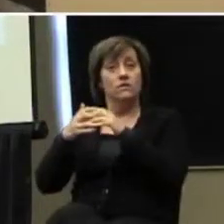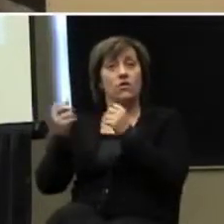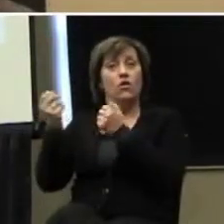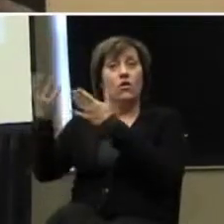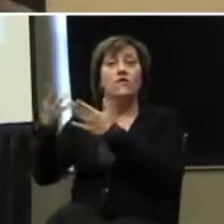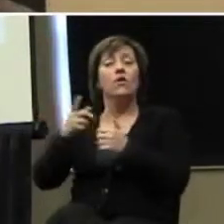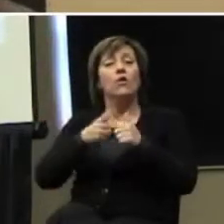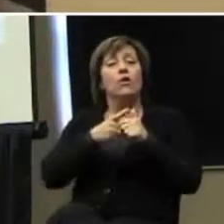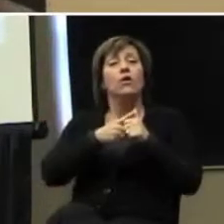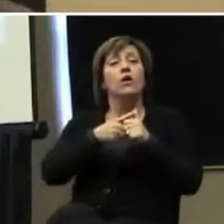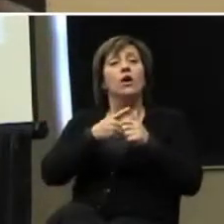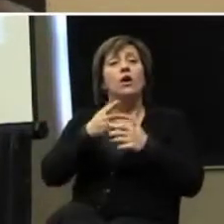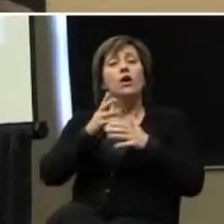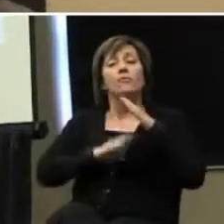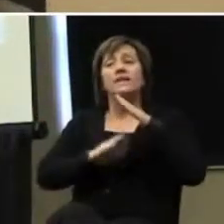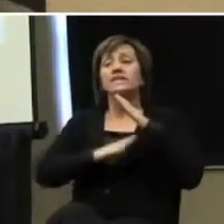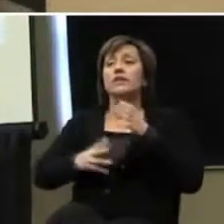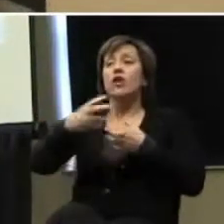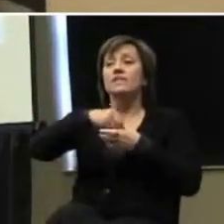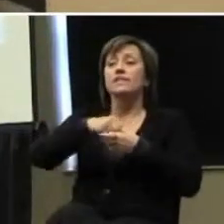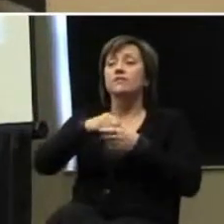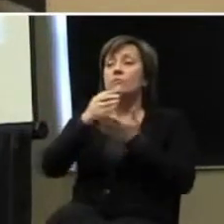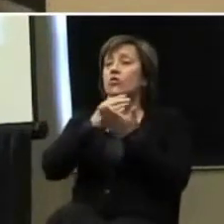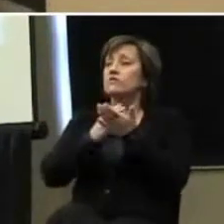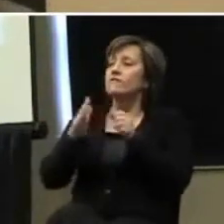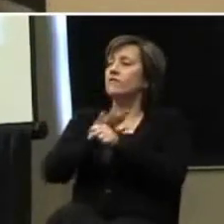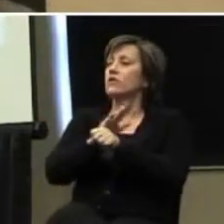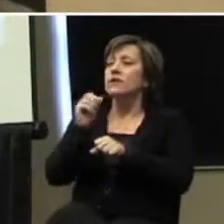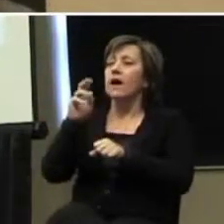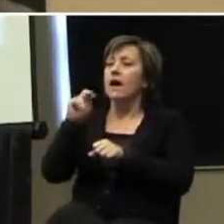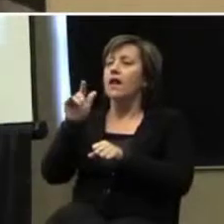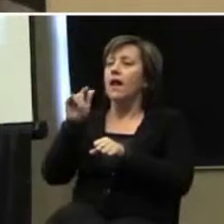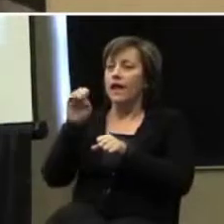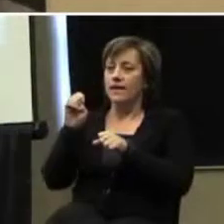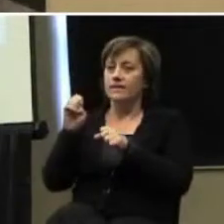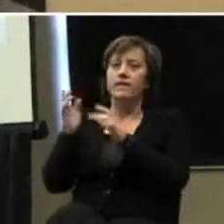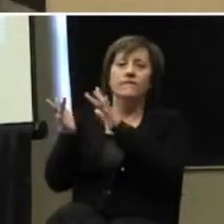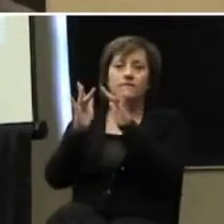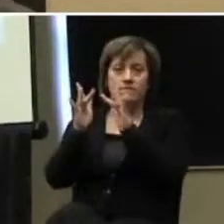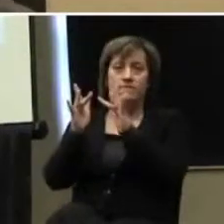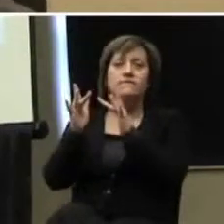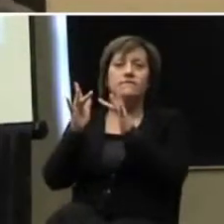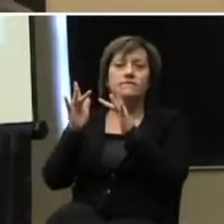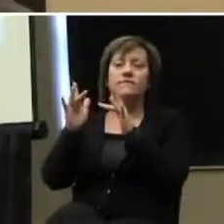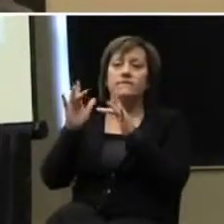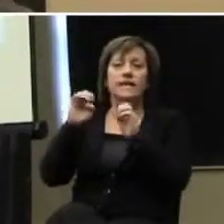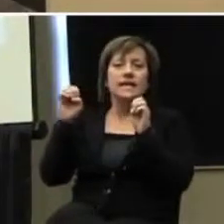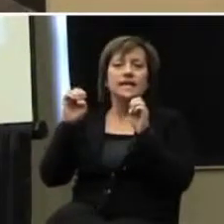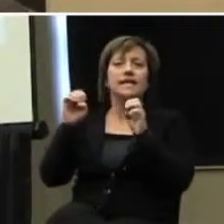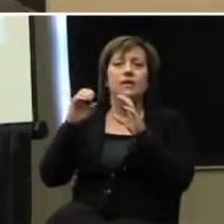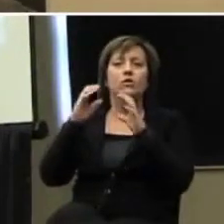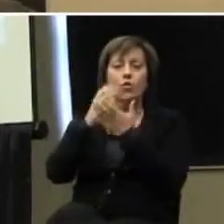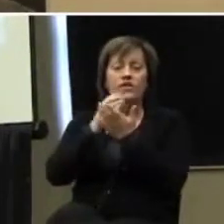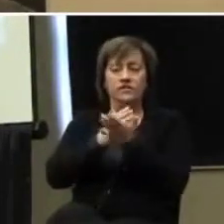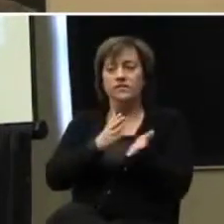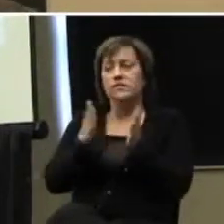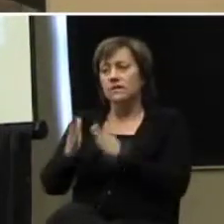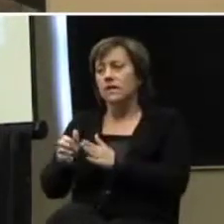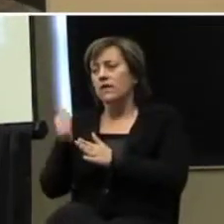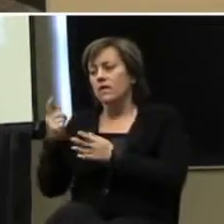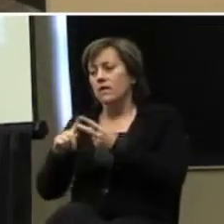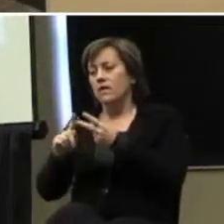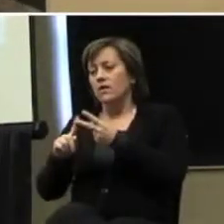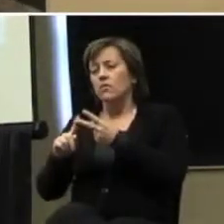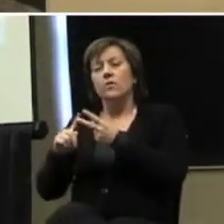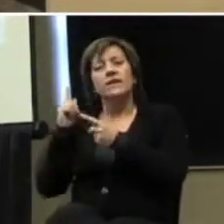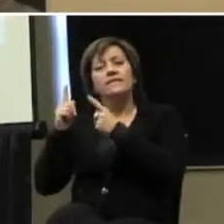experiential practicum. But we're being held up by IBHE at this point. So that's where we're at. We have